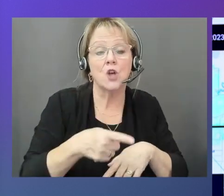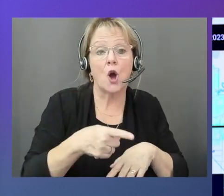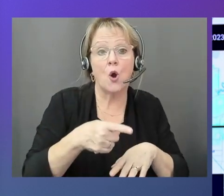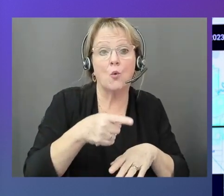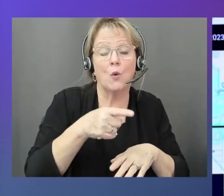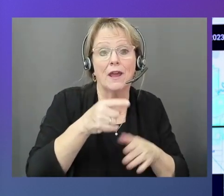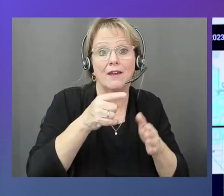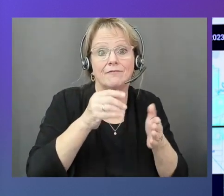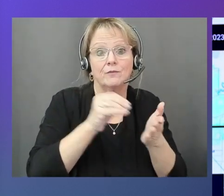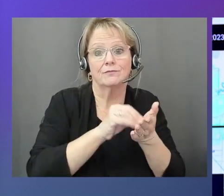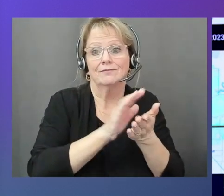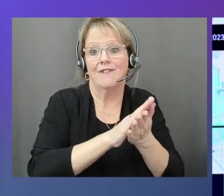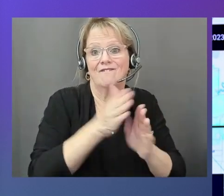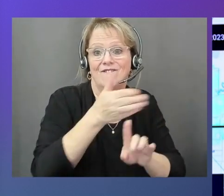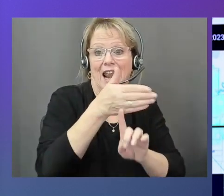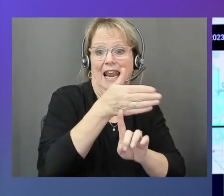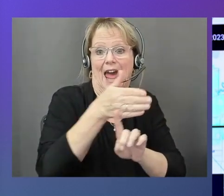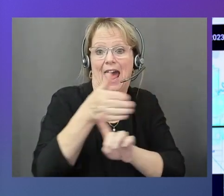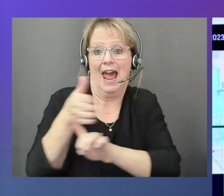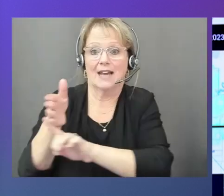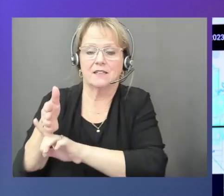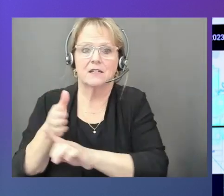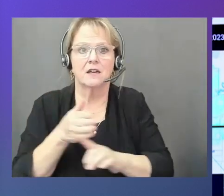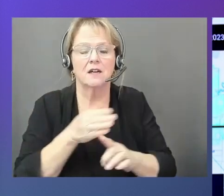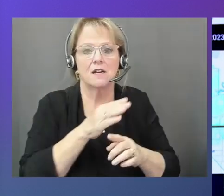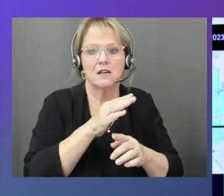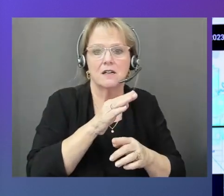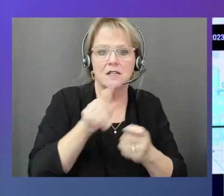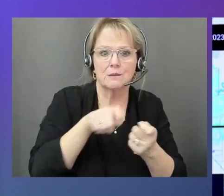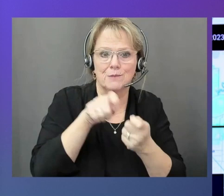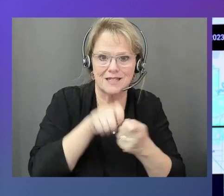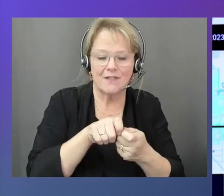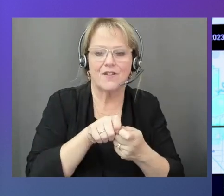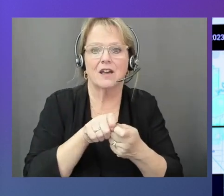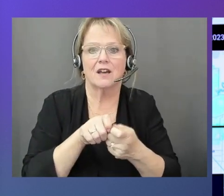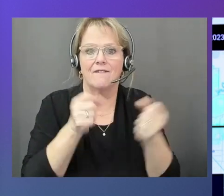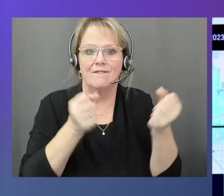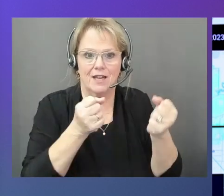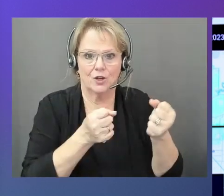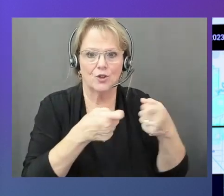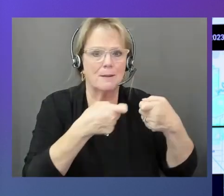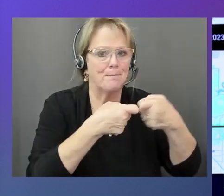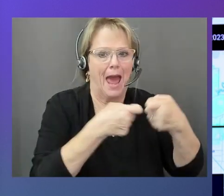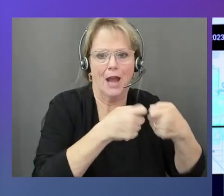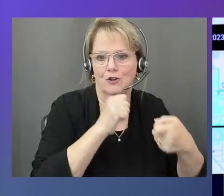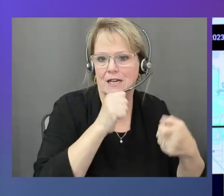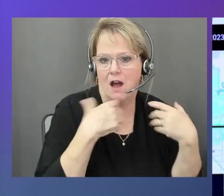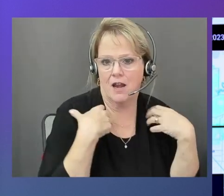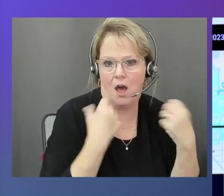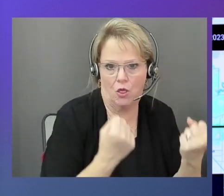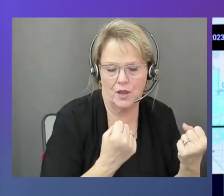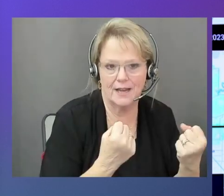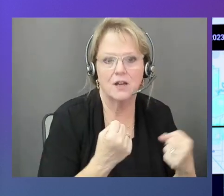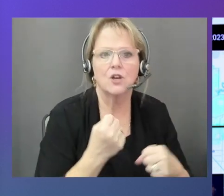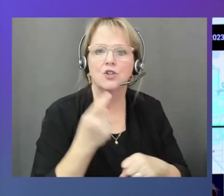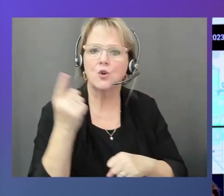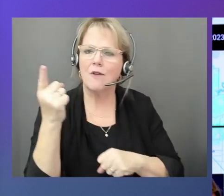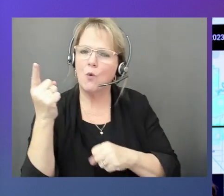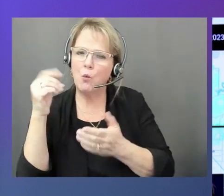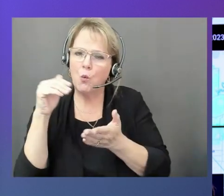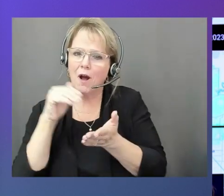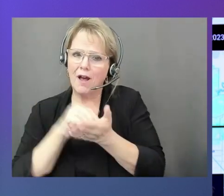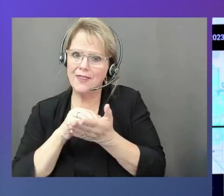reporting unhealthy, battery unhealthy. So you have a thousand vehicles total,